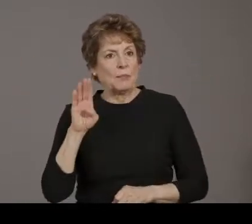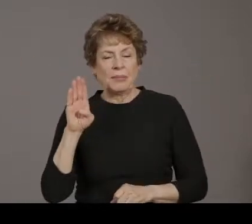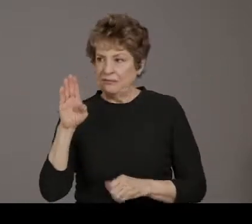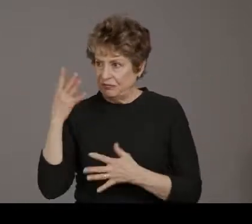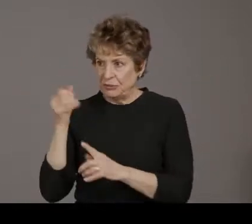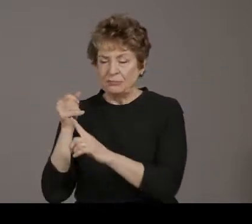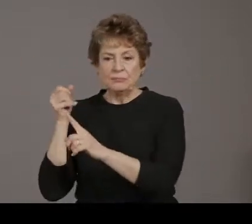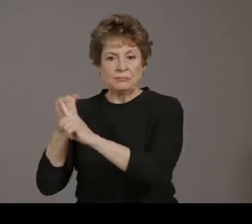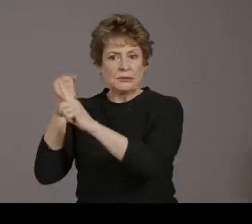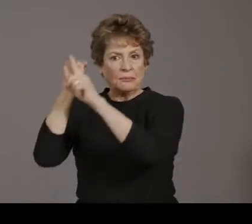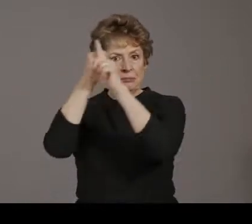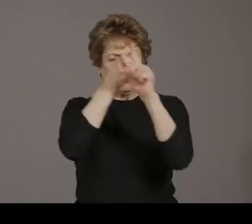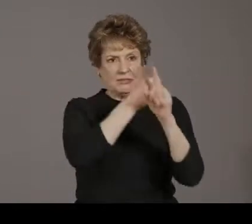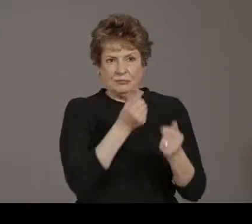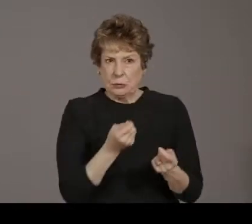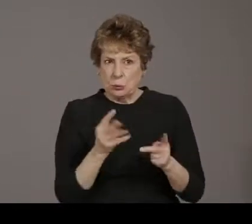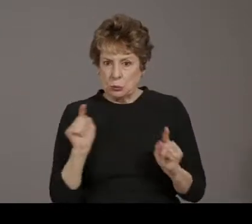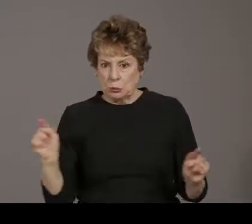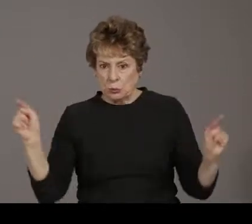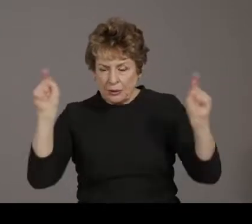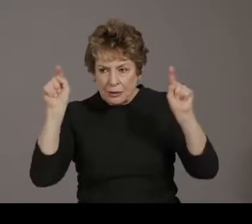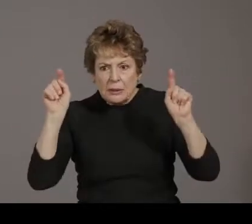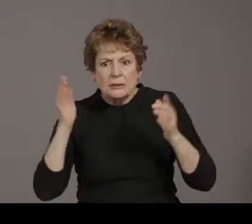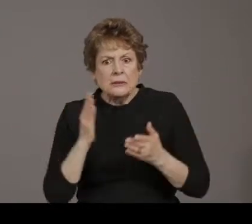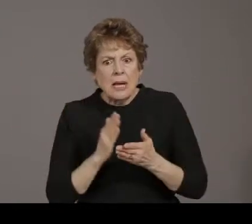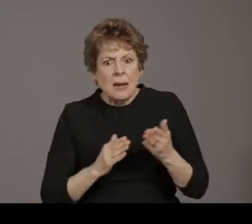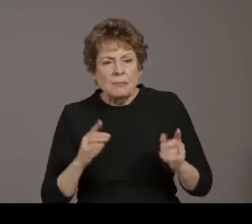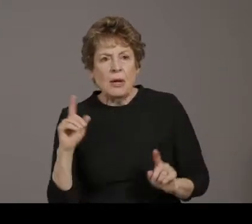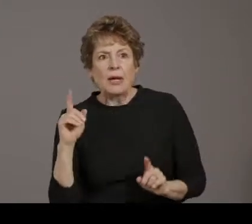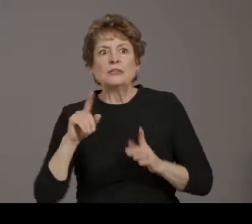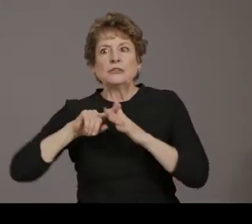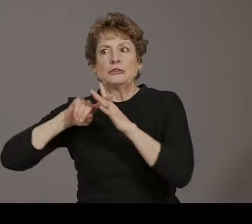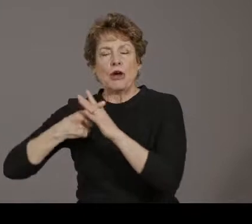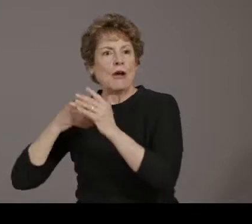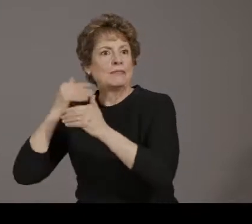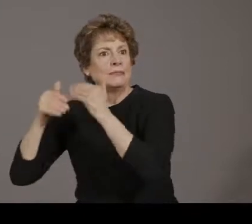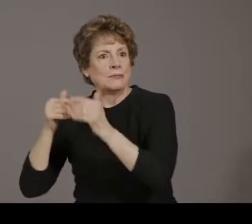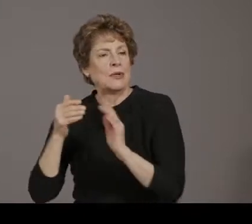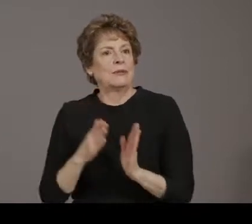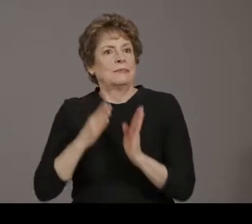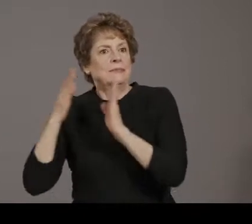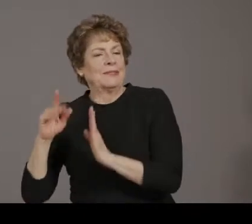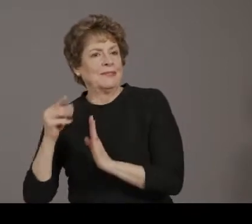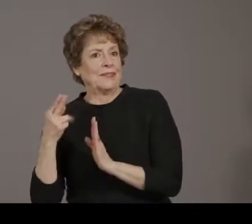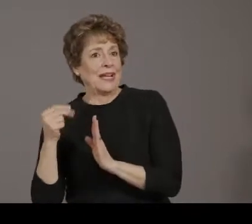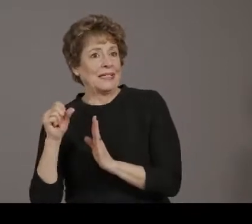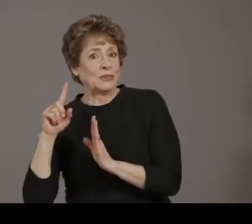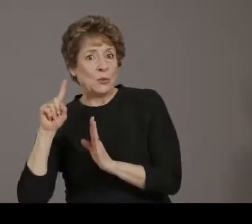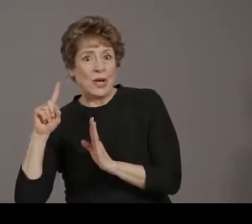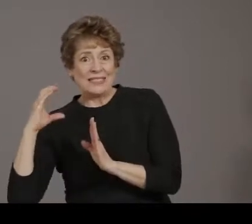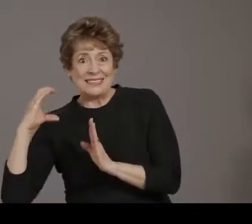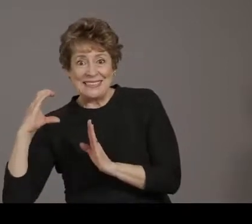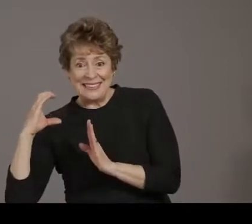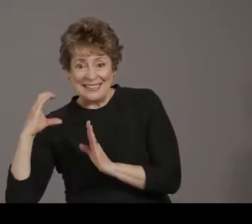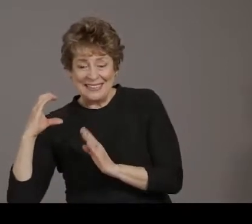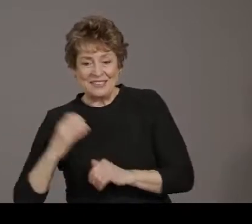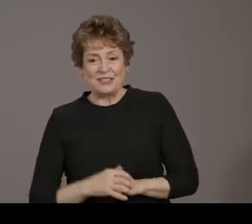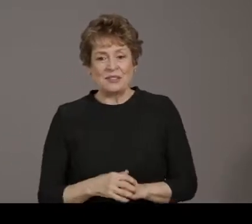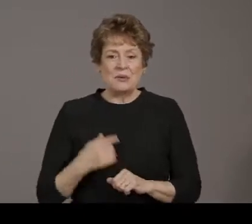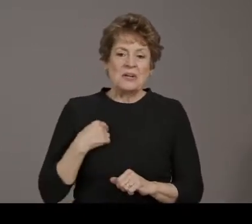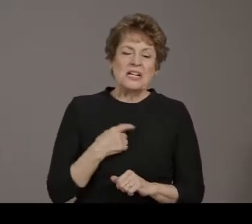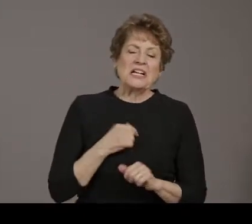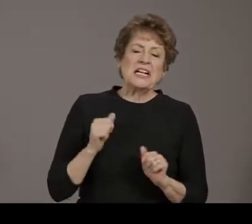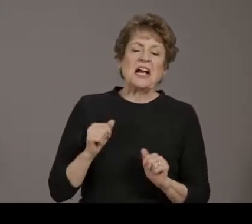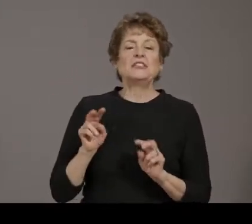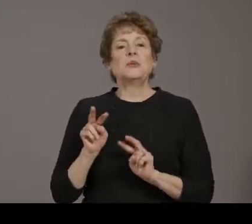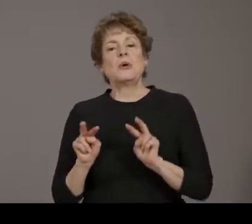some have even moved into phase 1c. So we continue to monitor. There was no recommendation made on expanding